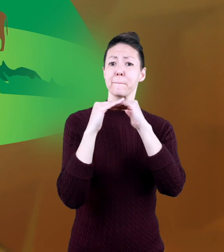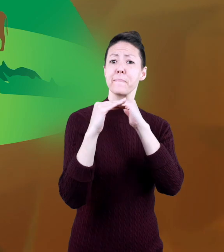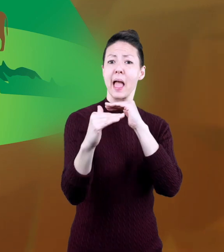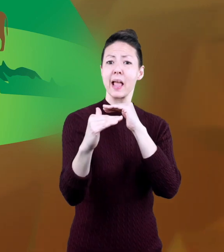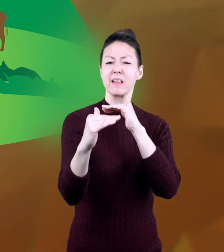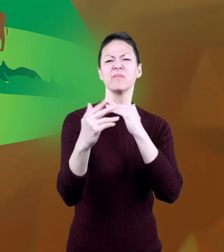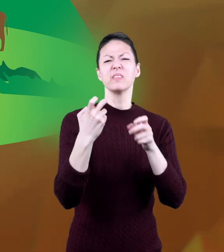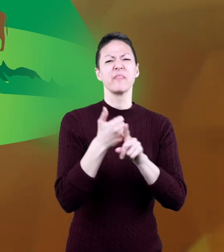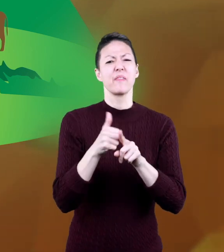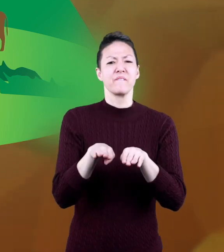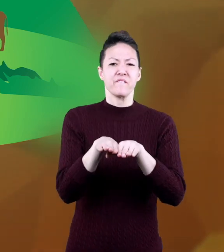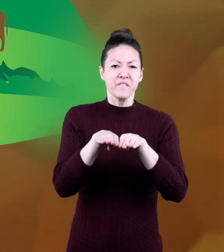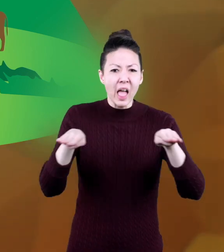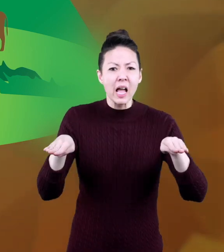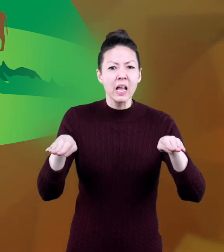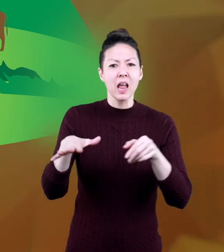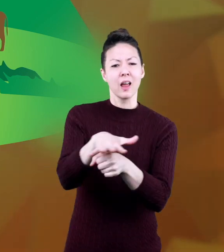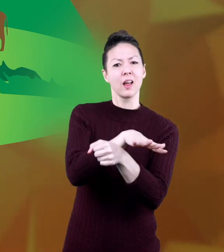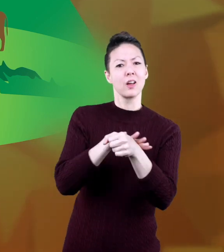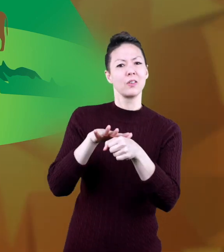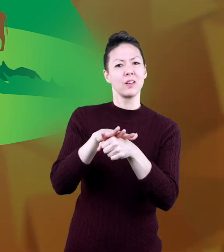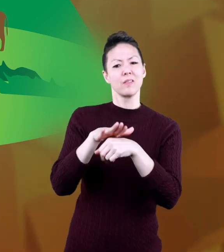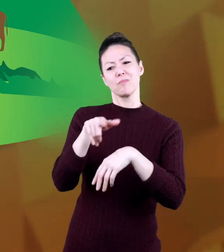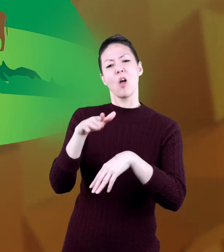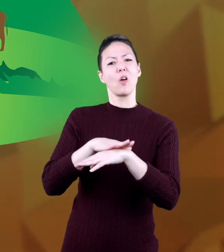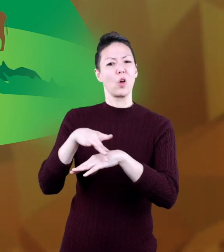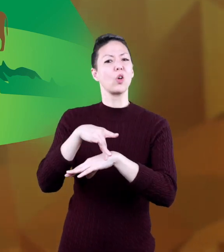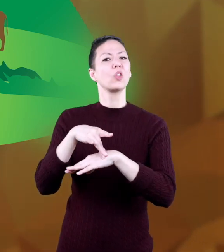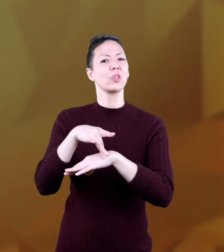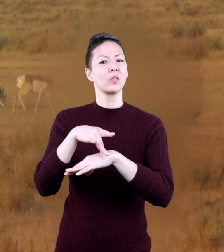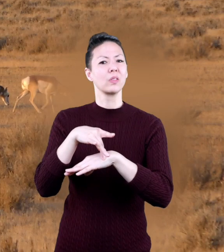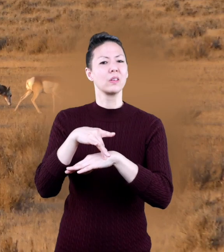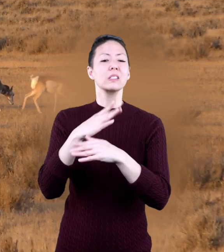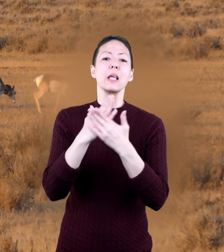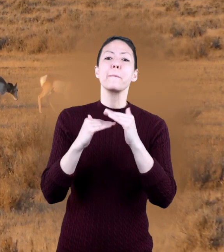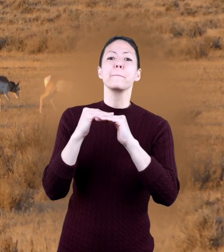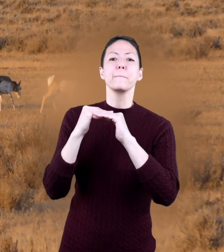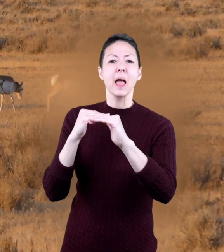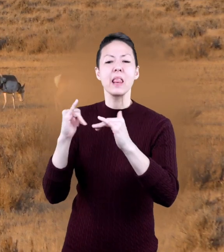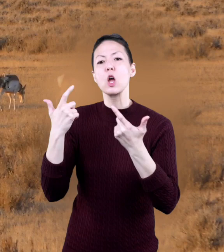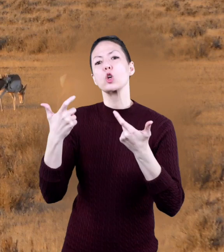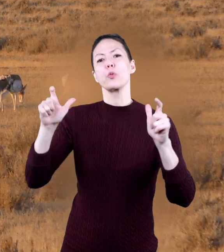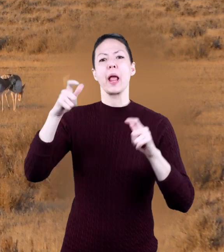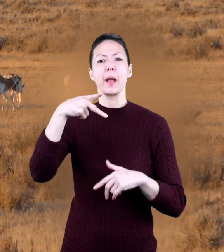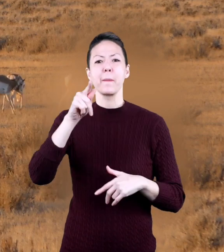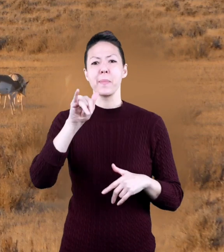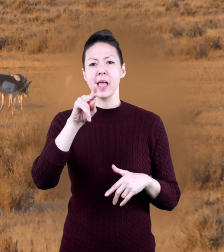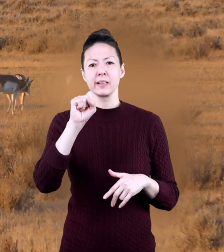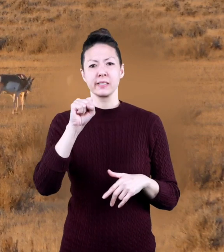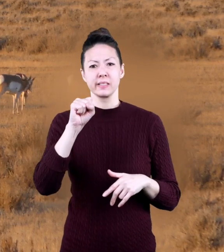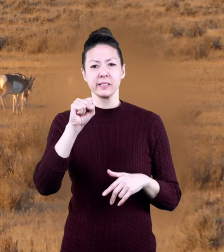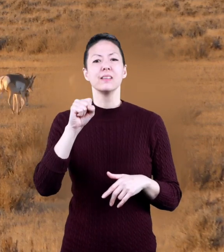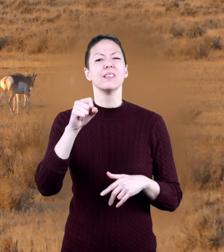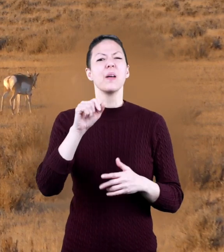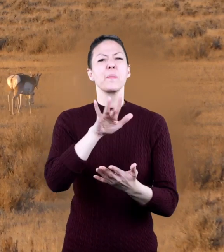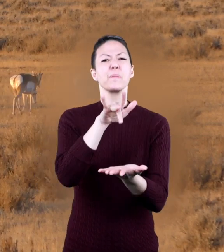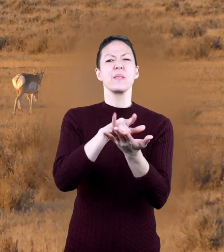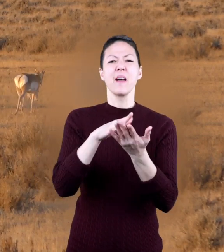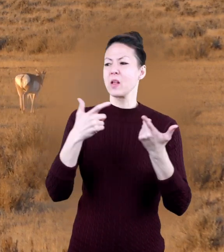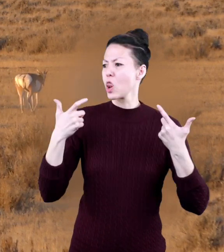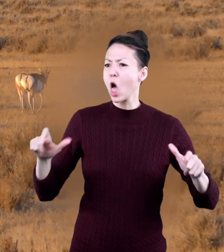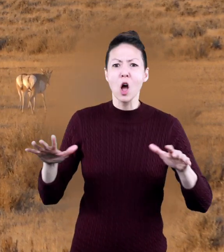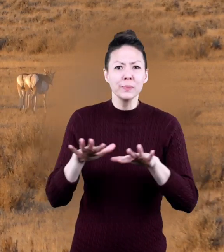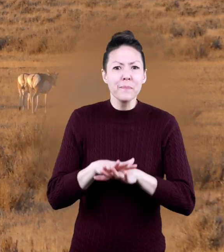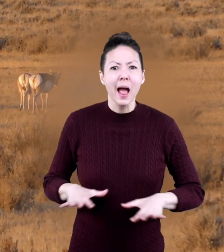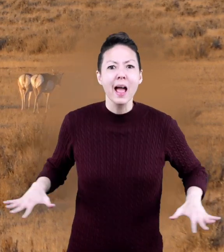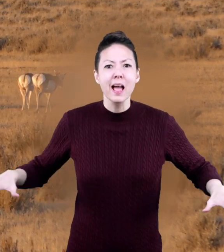Plains are the flat areas on our Earth's surface. Some plains, like the Great Plains, are situated in